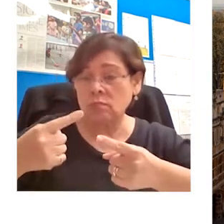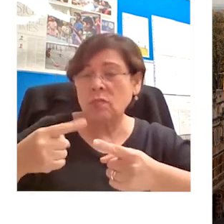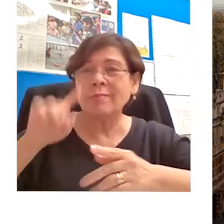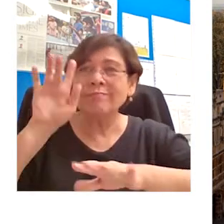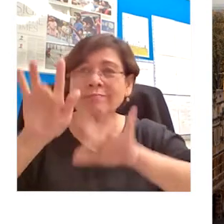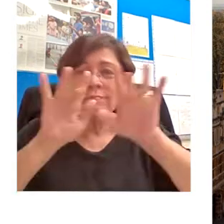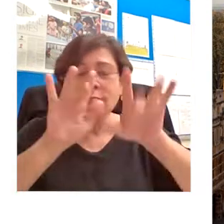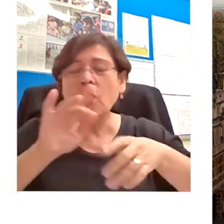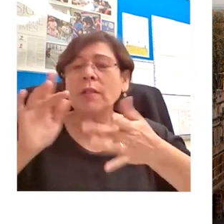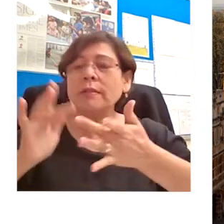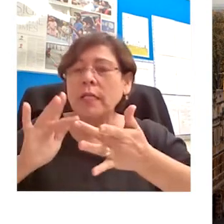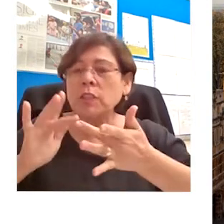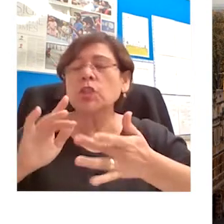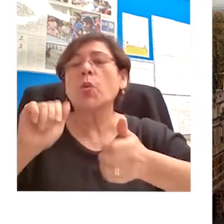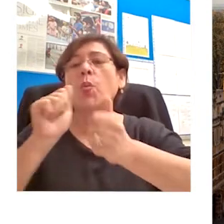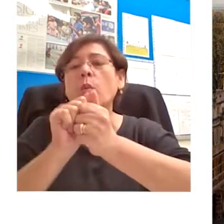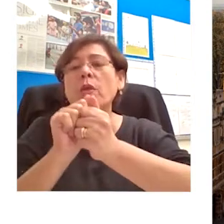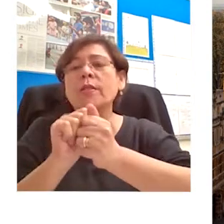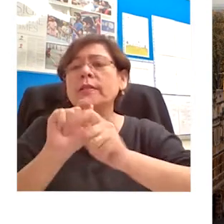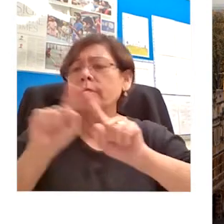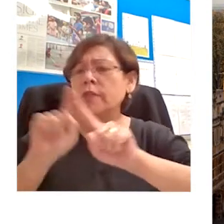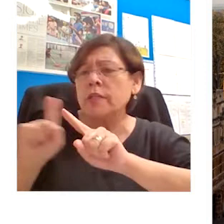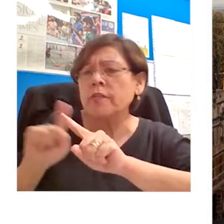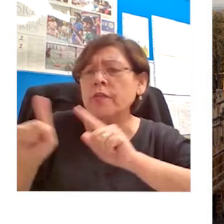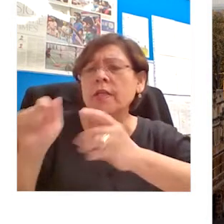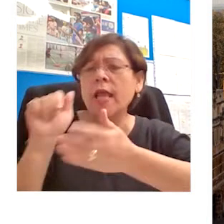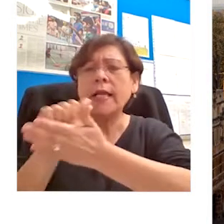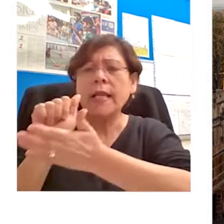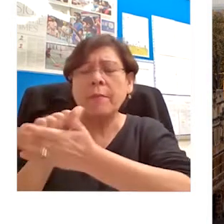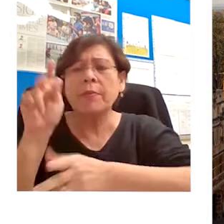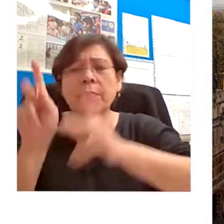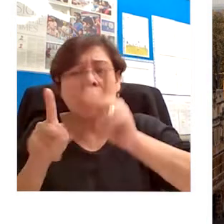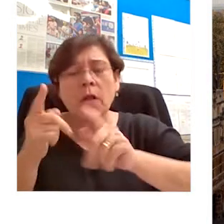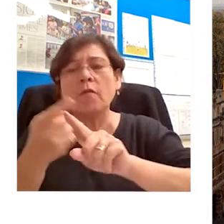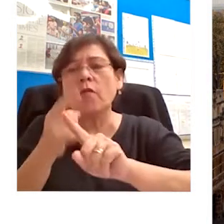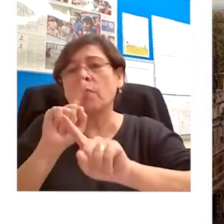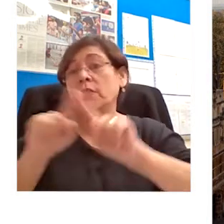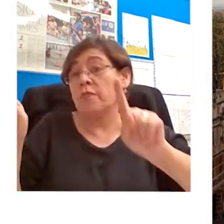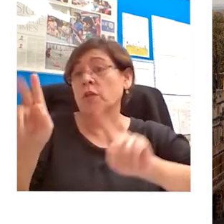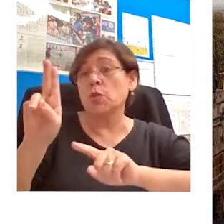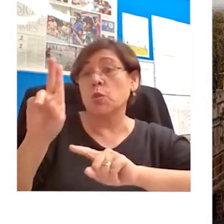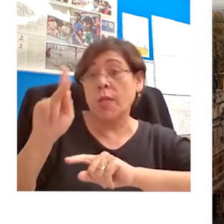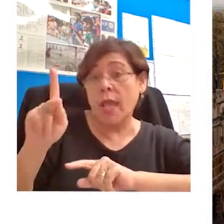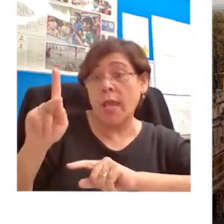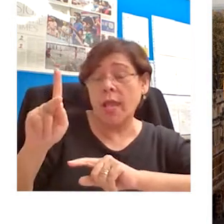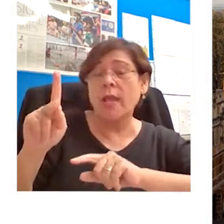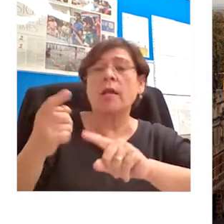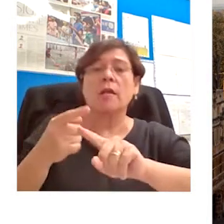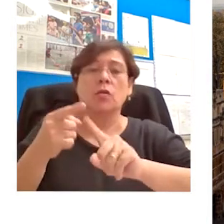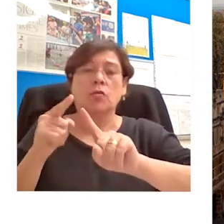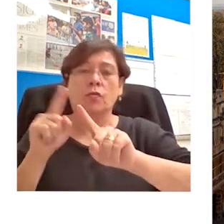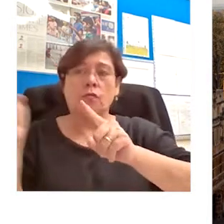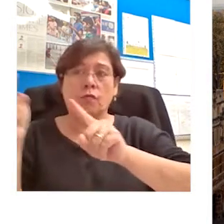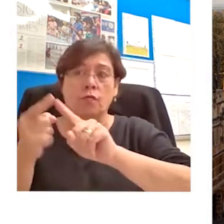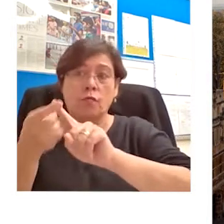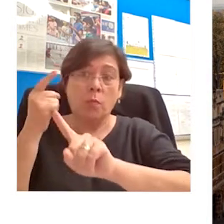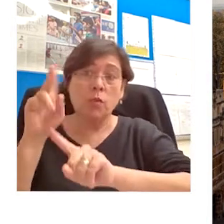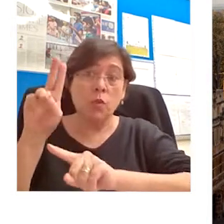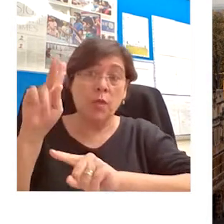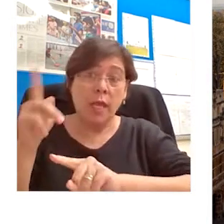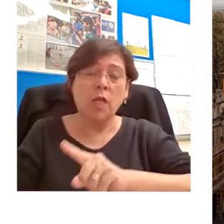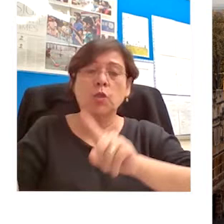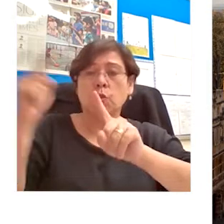UK on a whole range of topics that are of high importance to the UK, to Singapore and indeed globally.